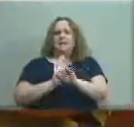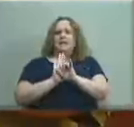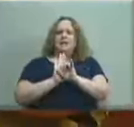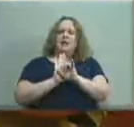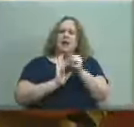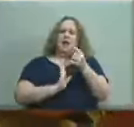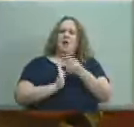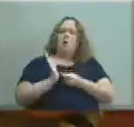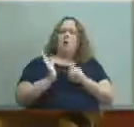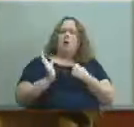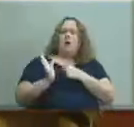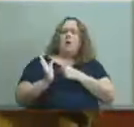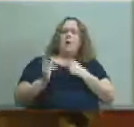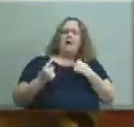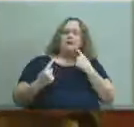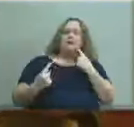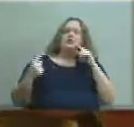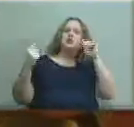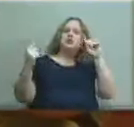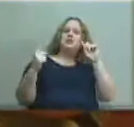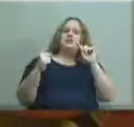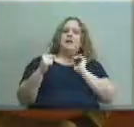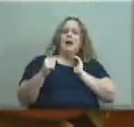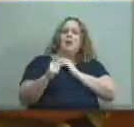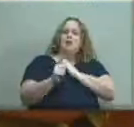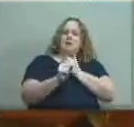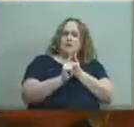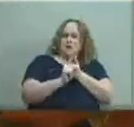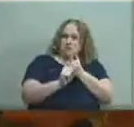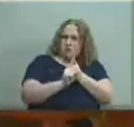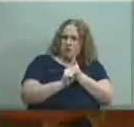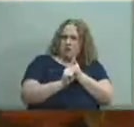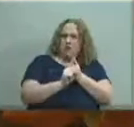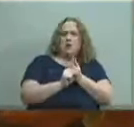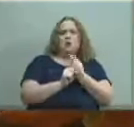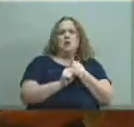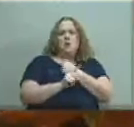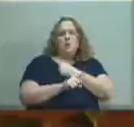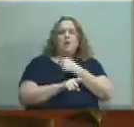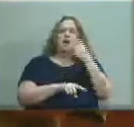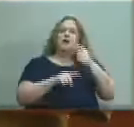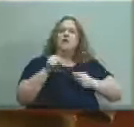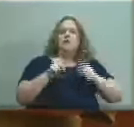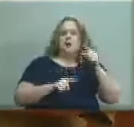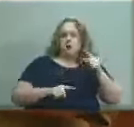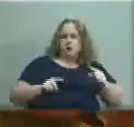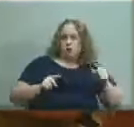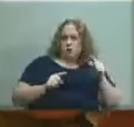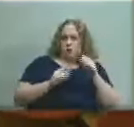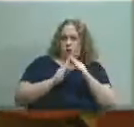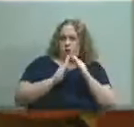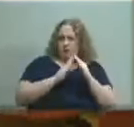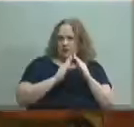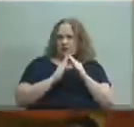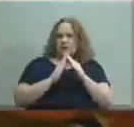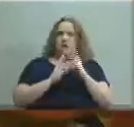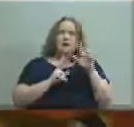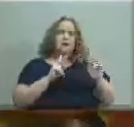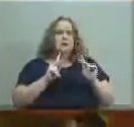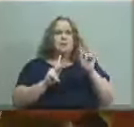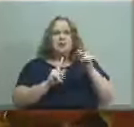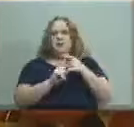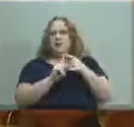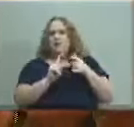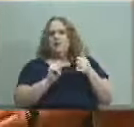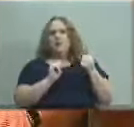of what we've achieved as a community out there we're a diverse community we have people of